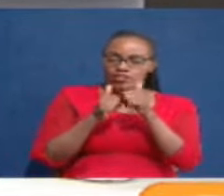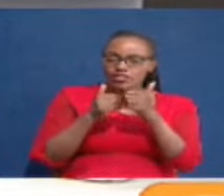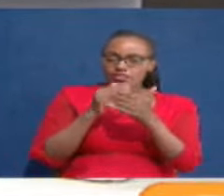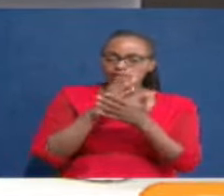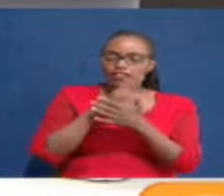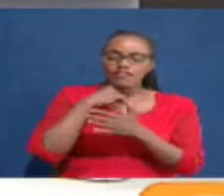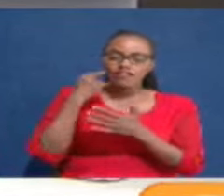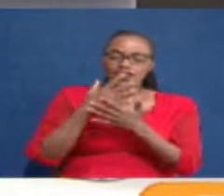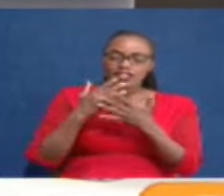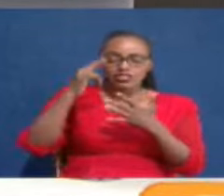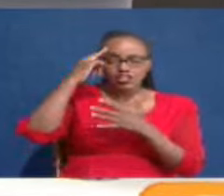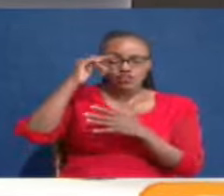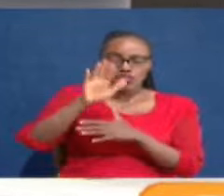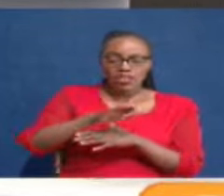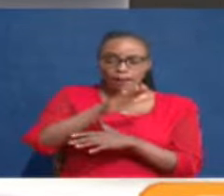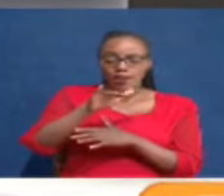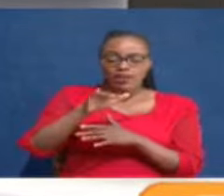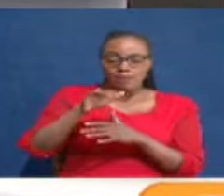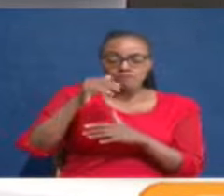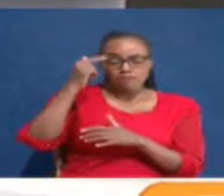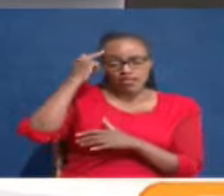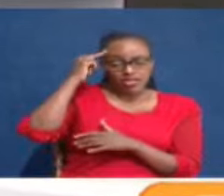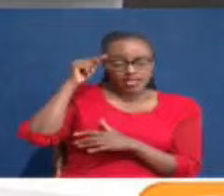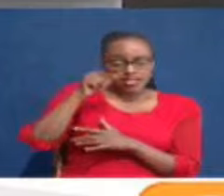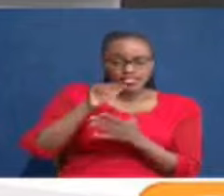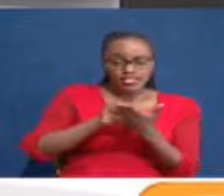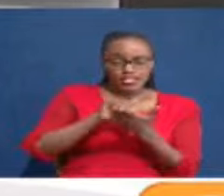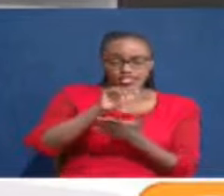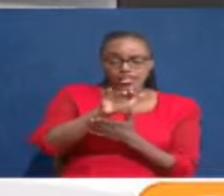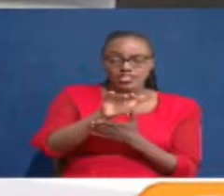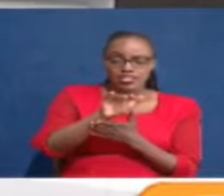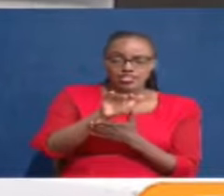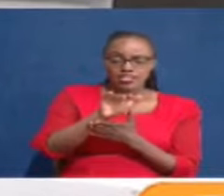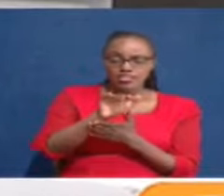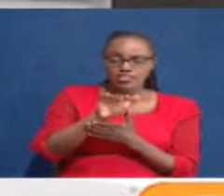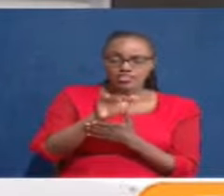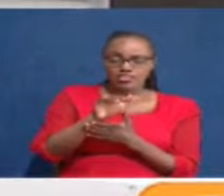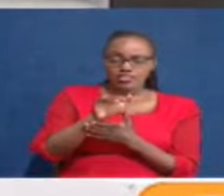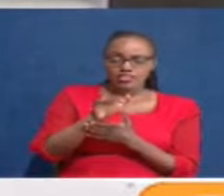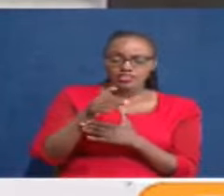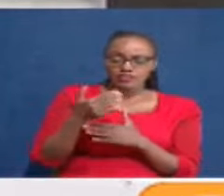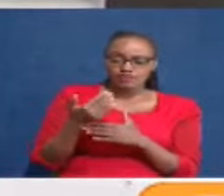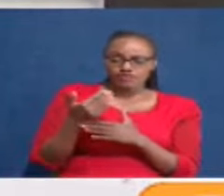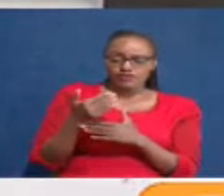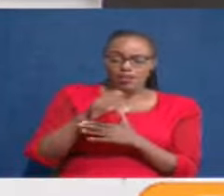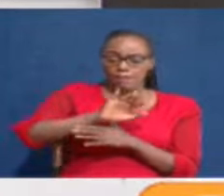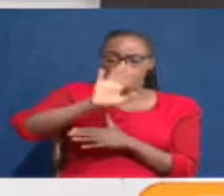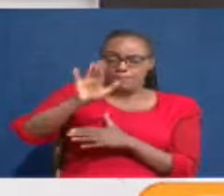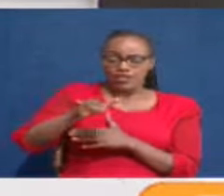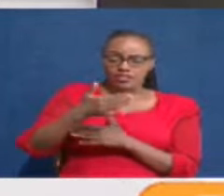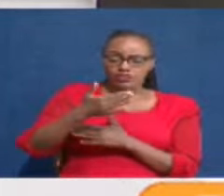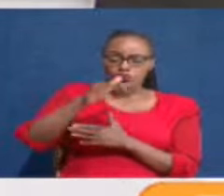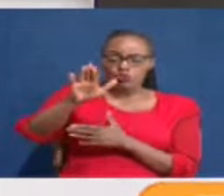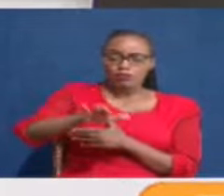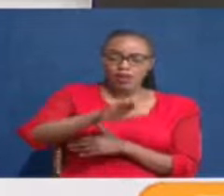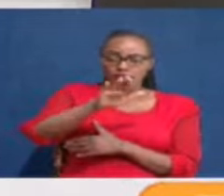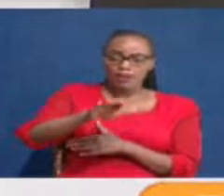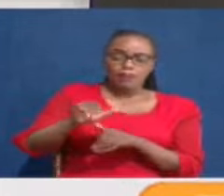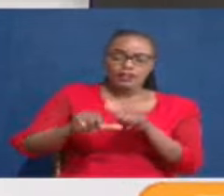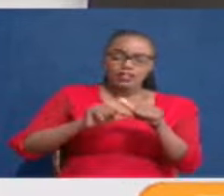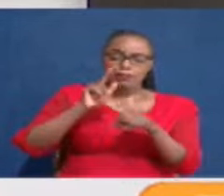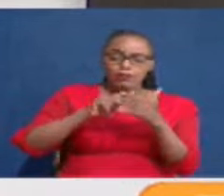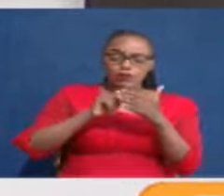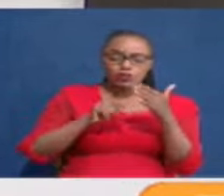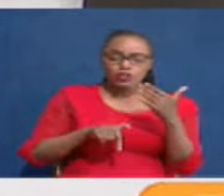for Parliament and I think this sends the ball is back in Parliament's court in terms of